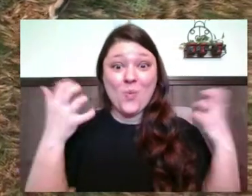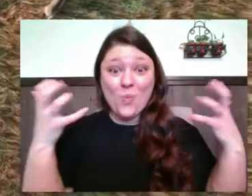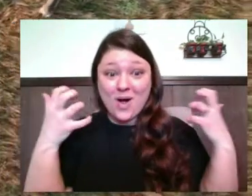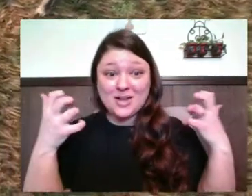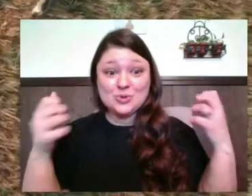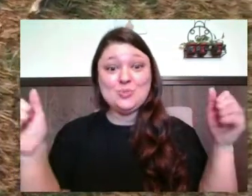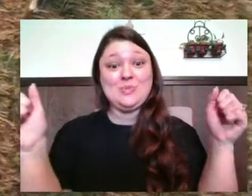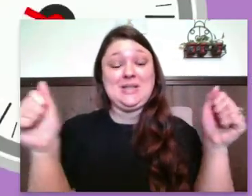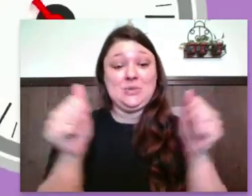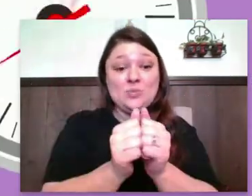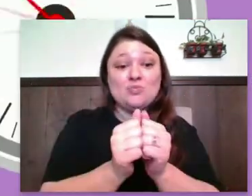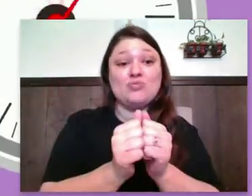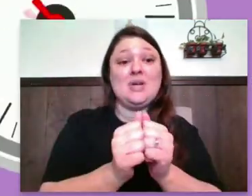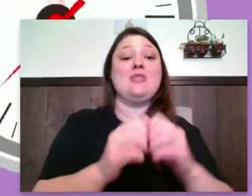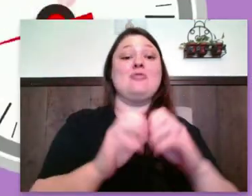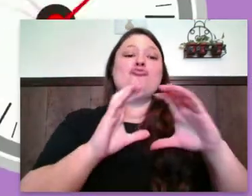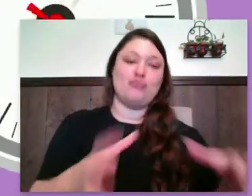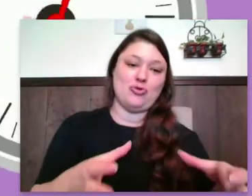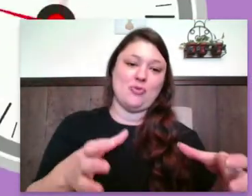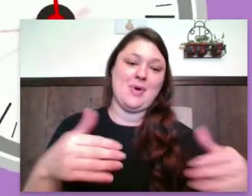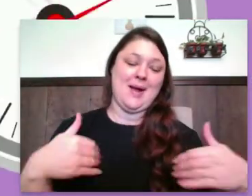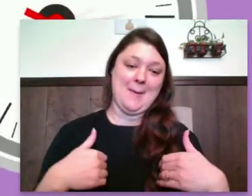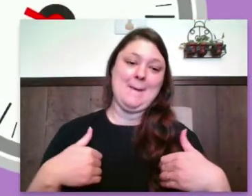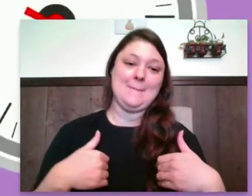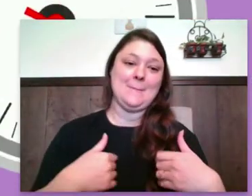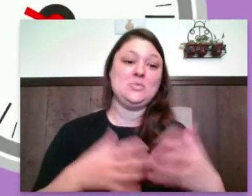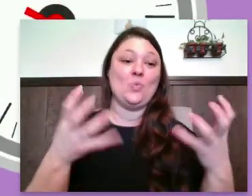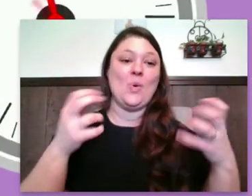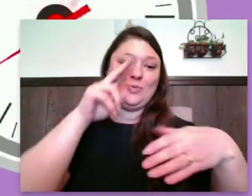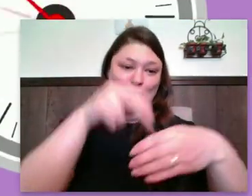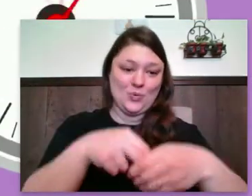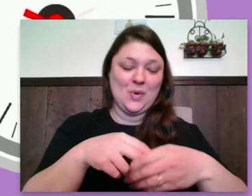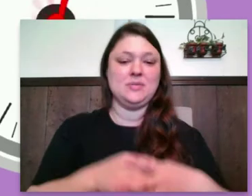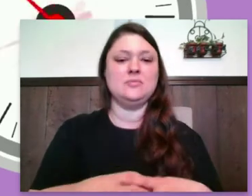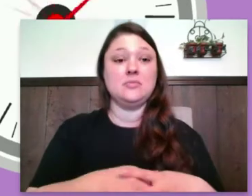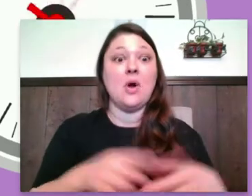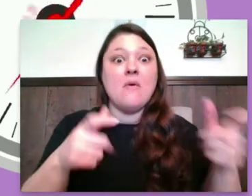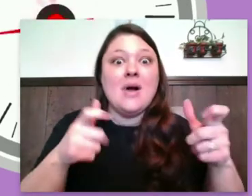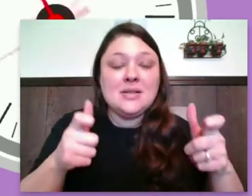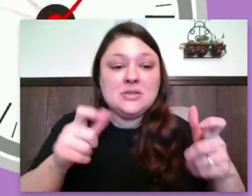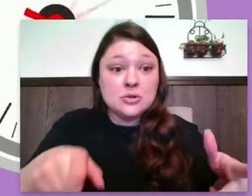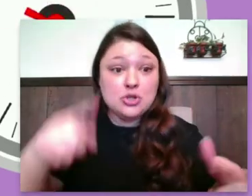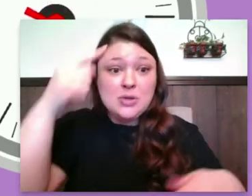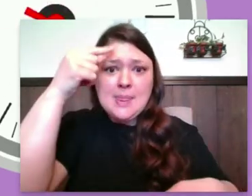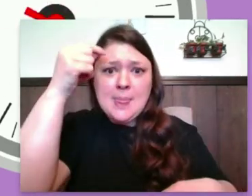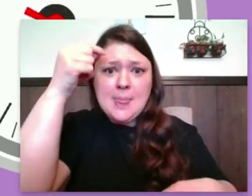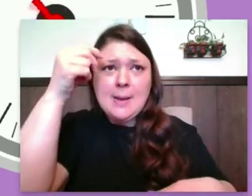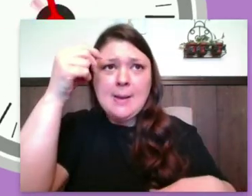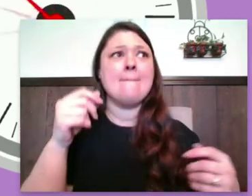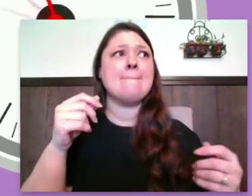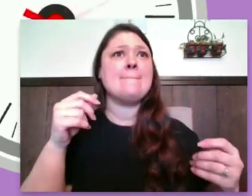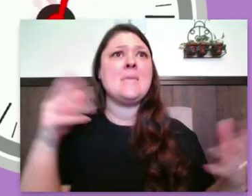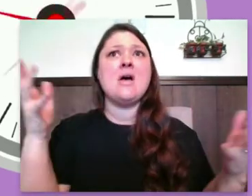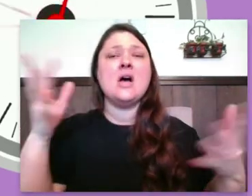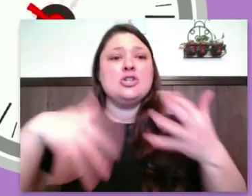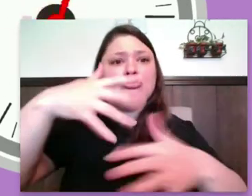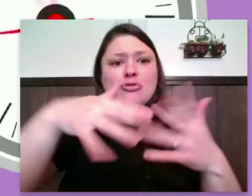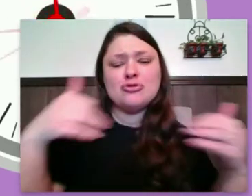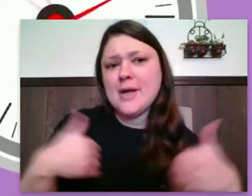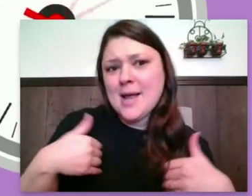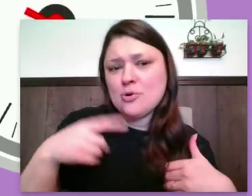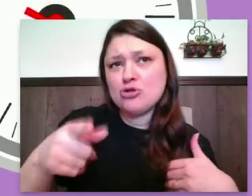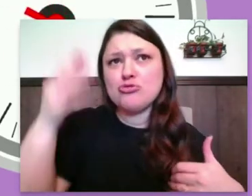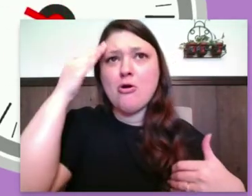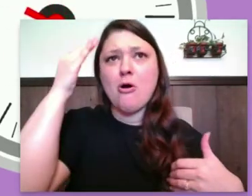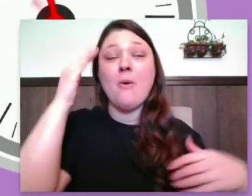group. Quick, can you think of a social animal? You know, animals that hang out in